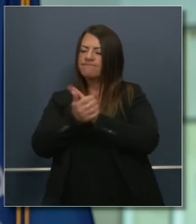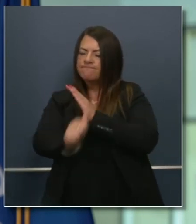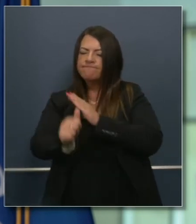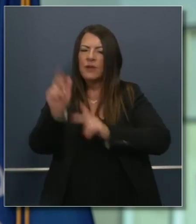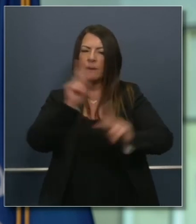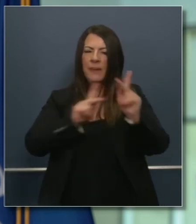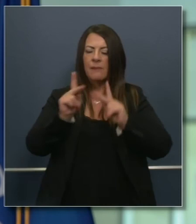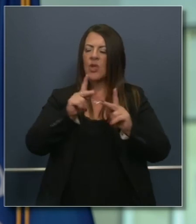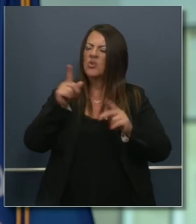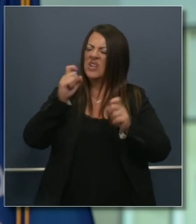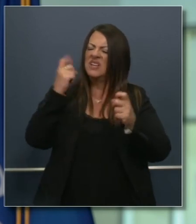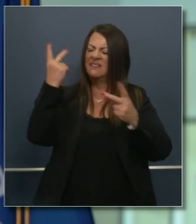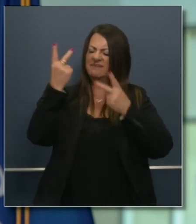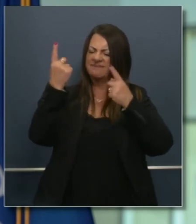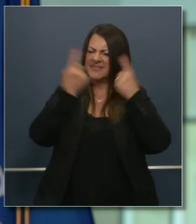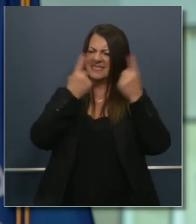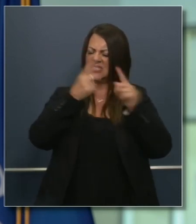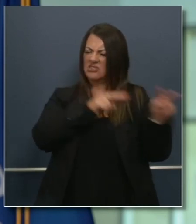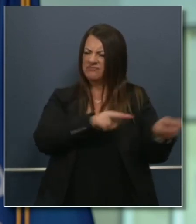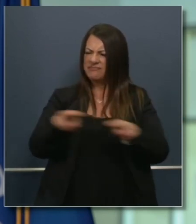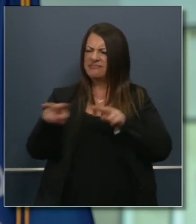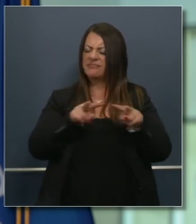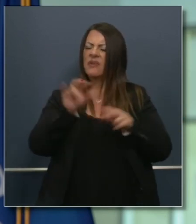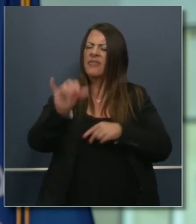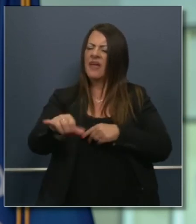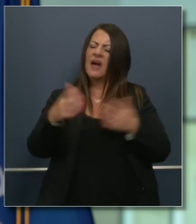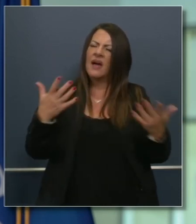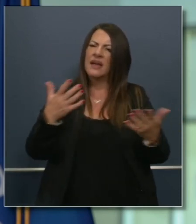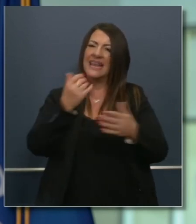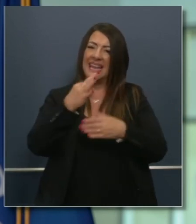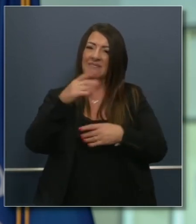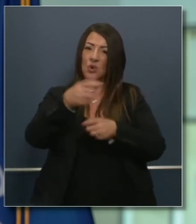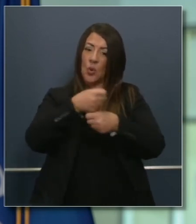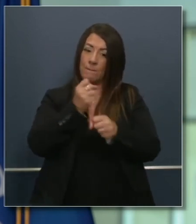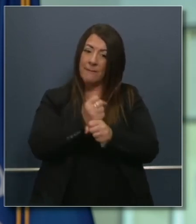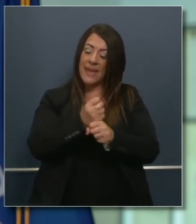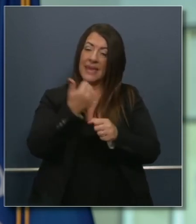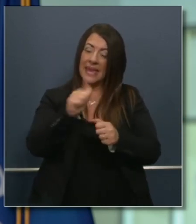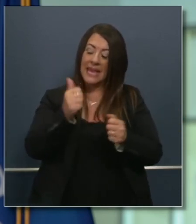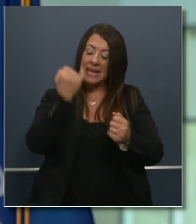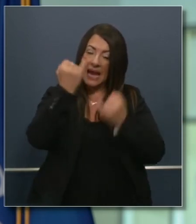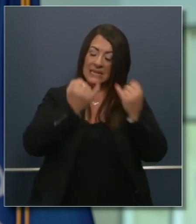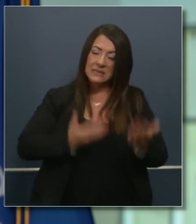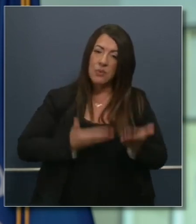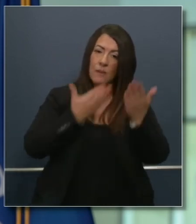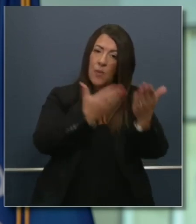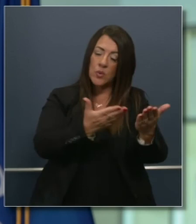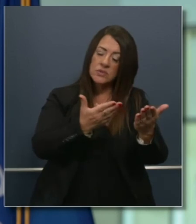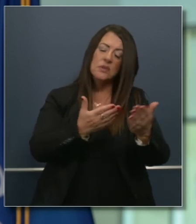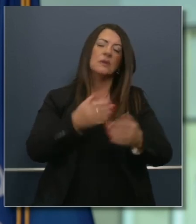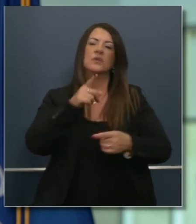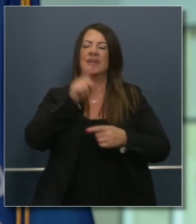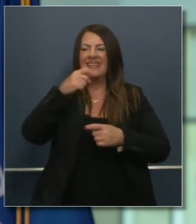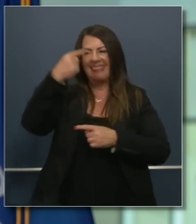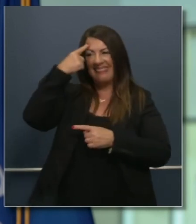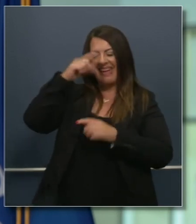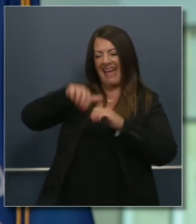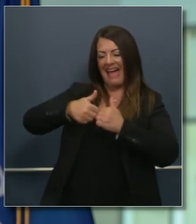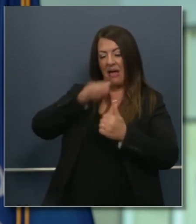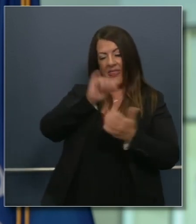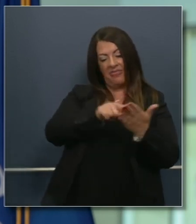in that light. And I would encourage those that are making proposals in this space to consider those impacts in